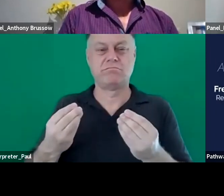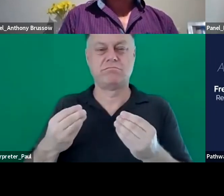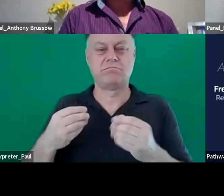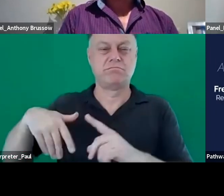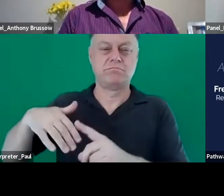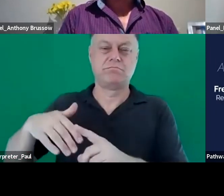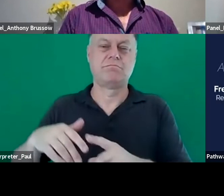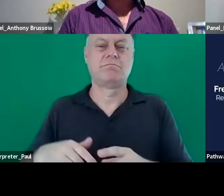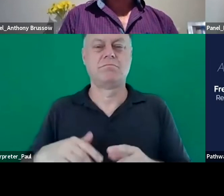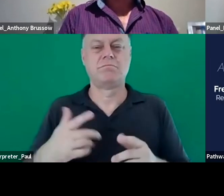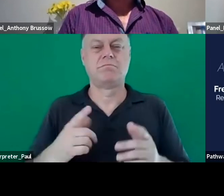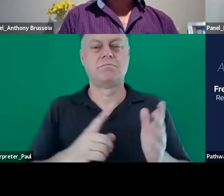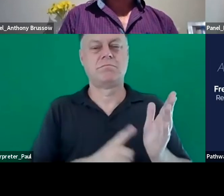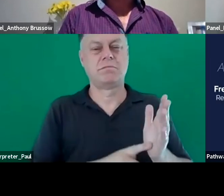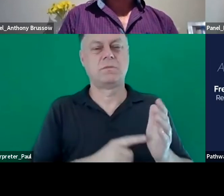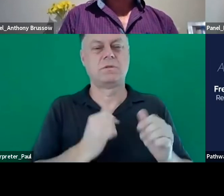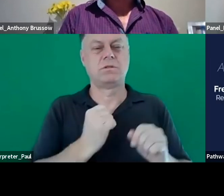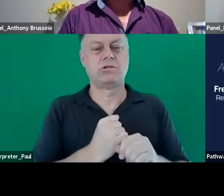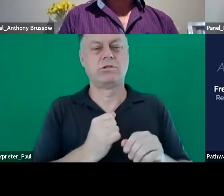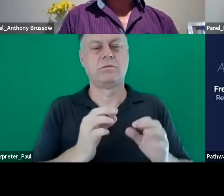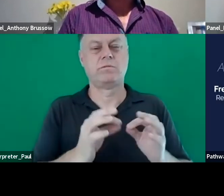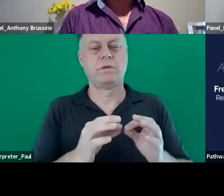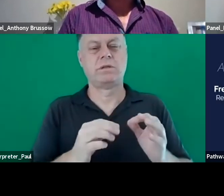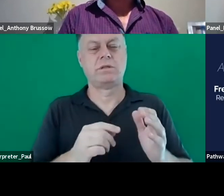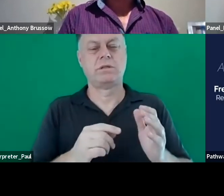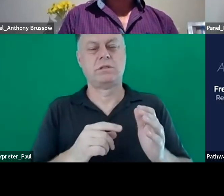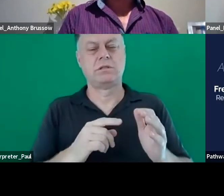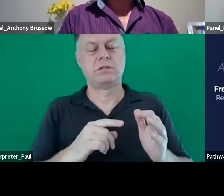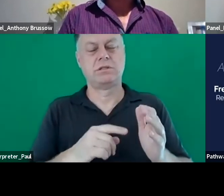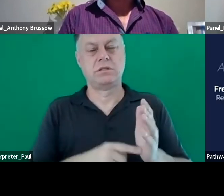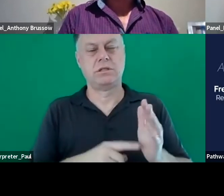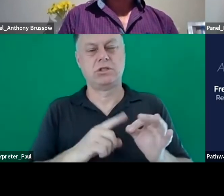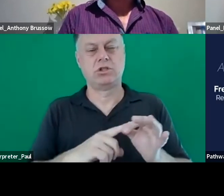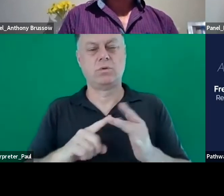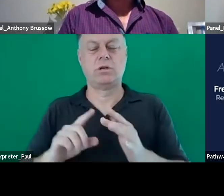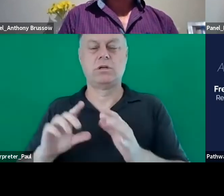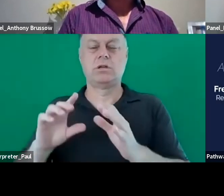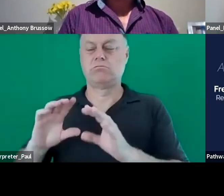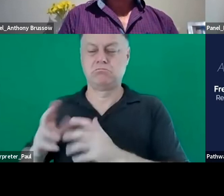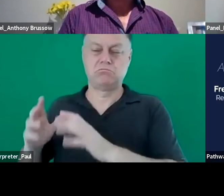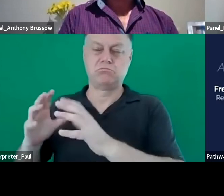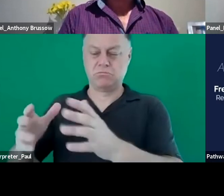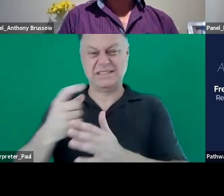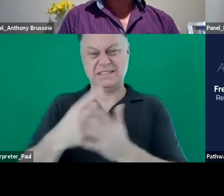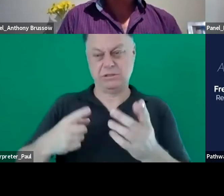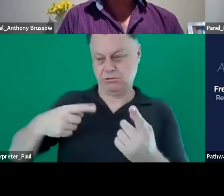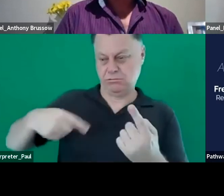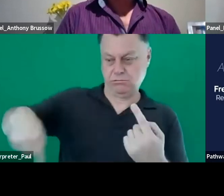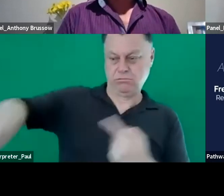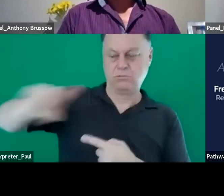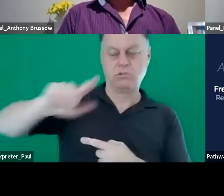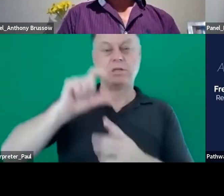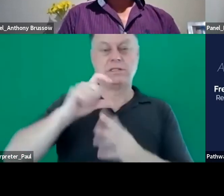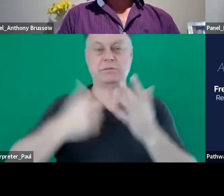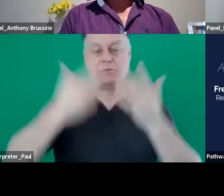lg2pi groups that we need to make sure that we are looking at disability as a whole person not just